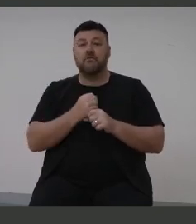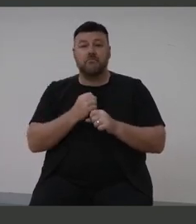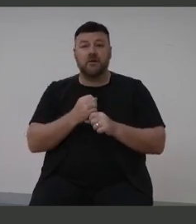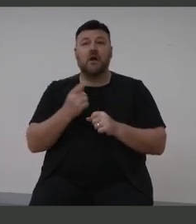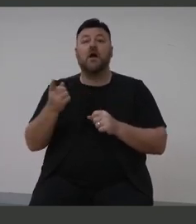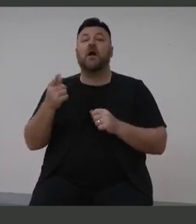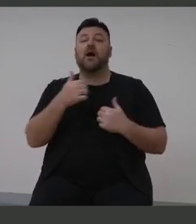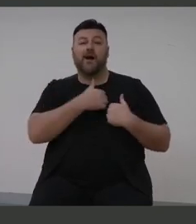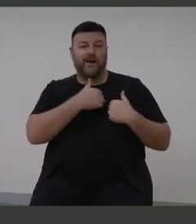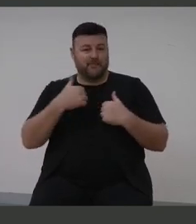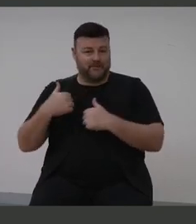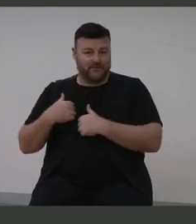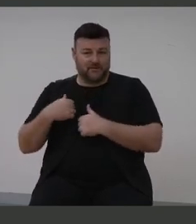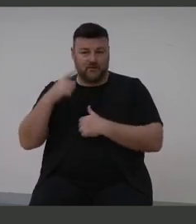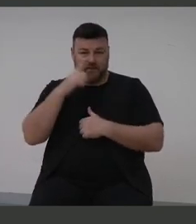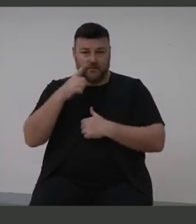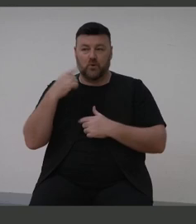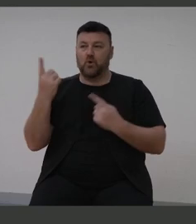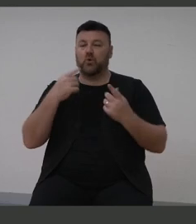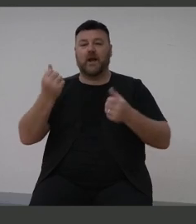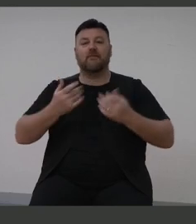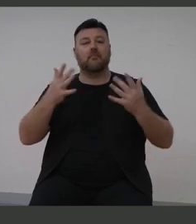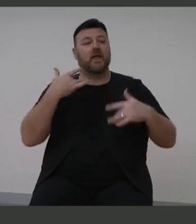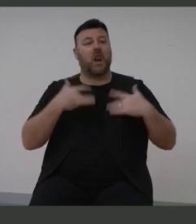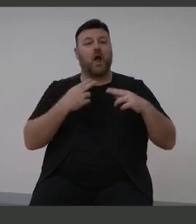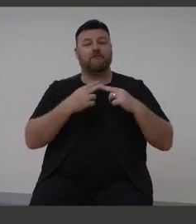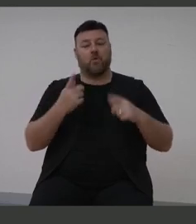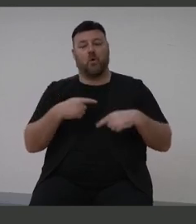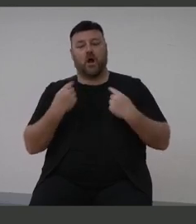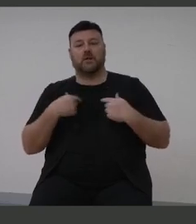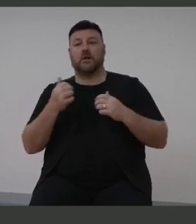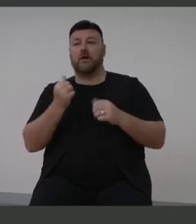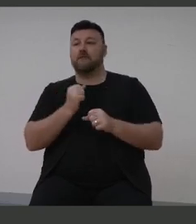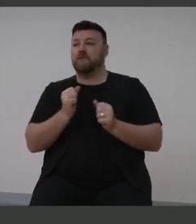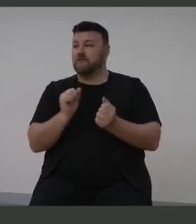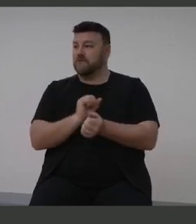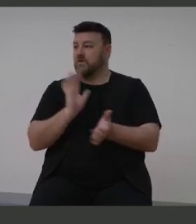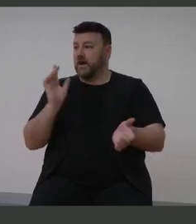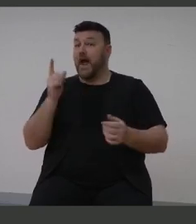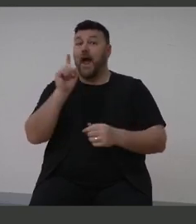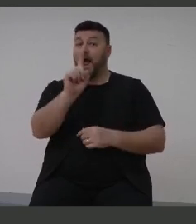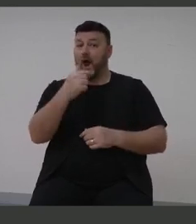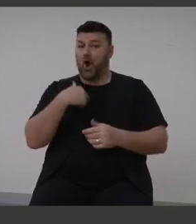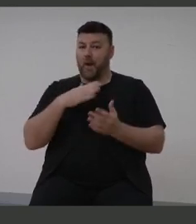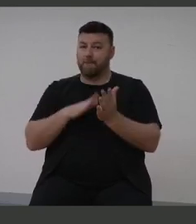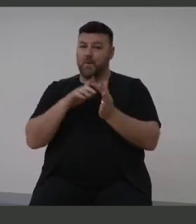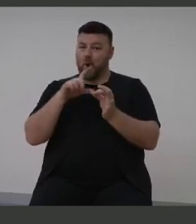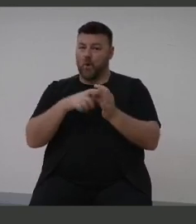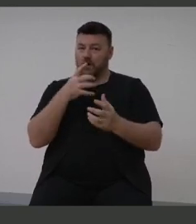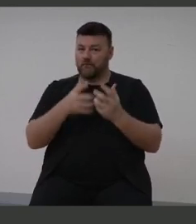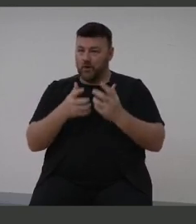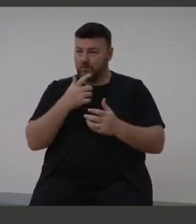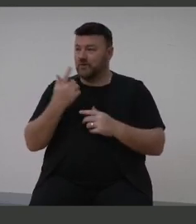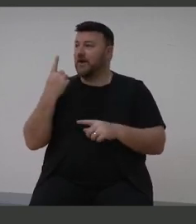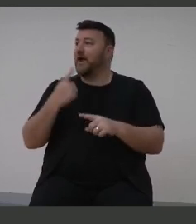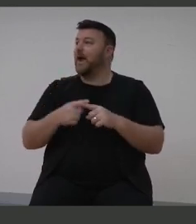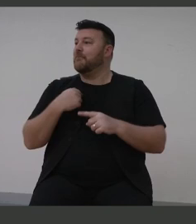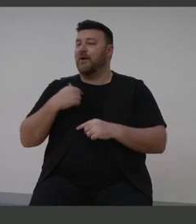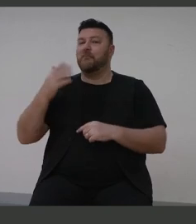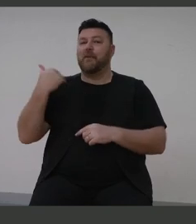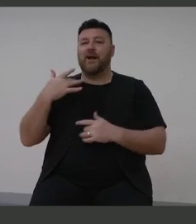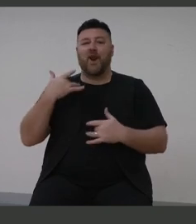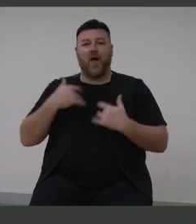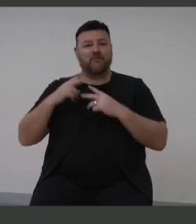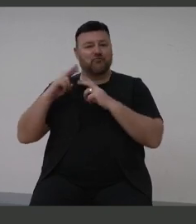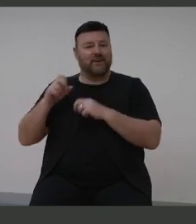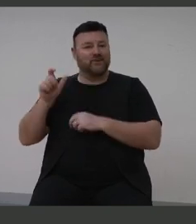their lives every day for our freedom. And because I'm at Macquarie University and because I had a former life as a researcher and